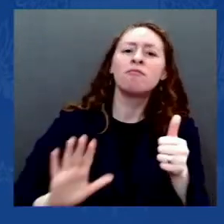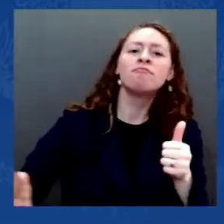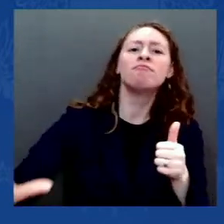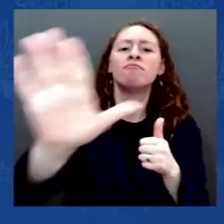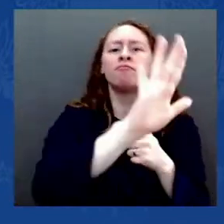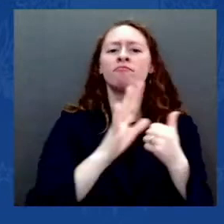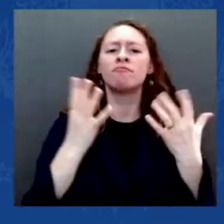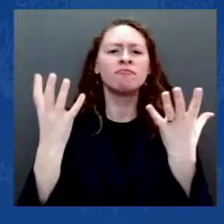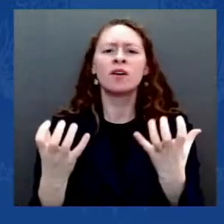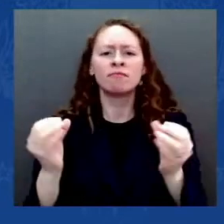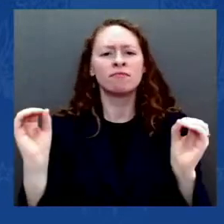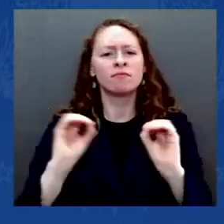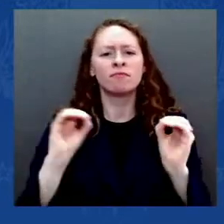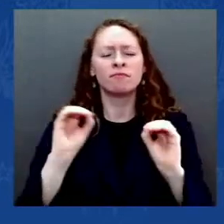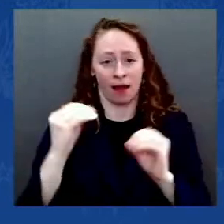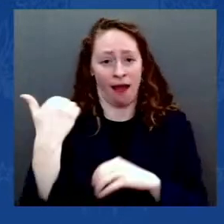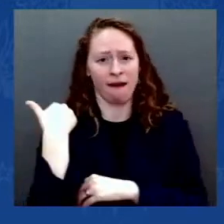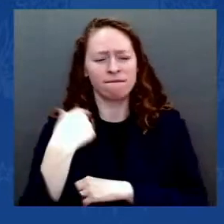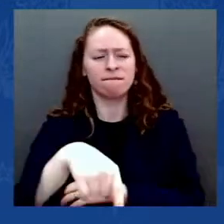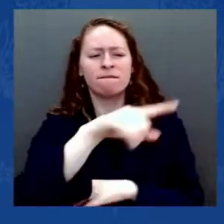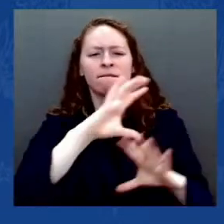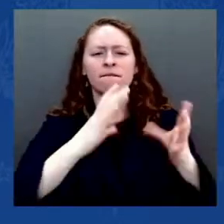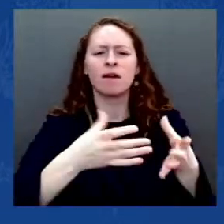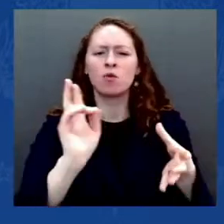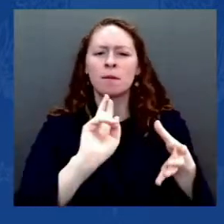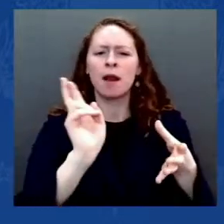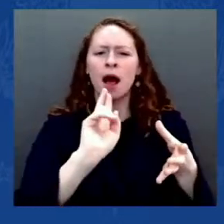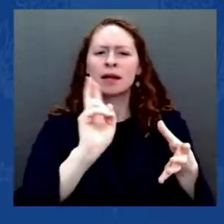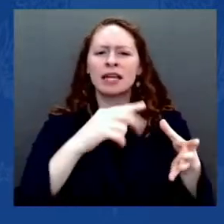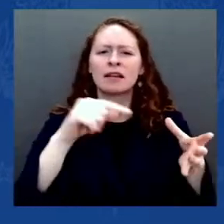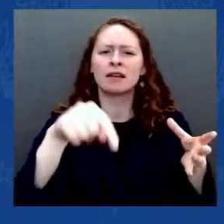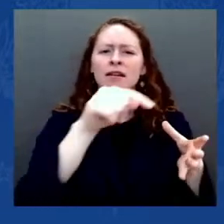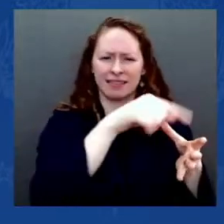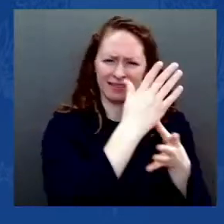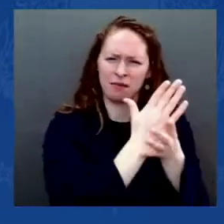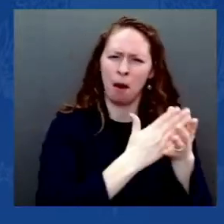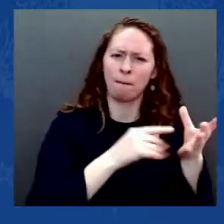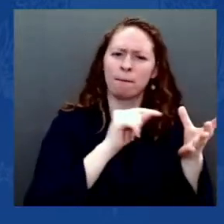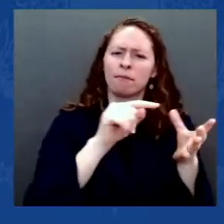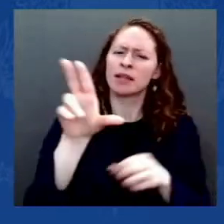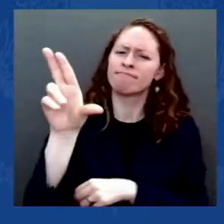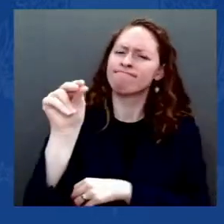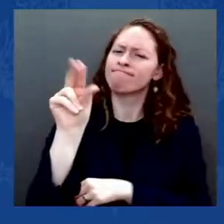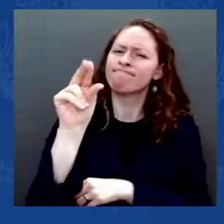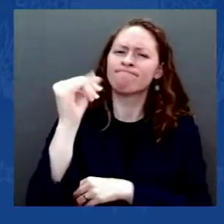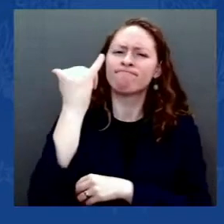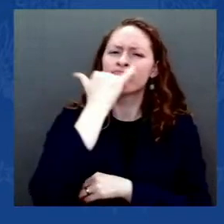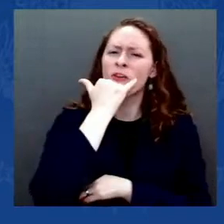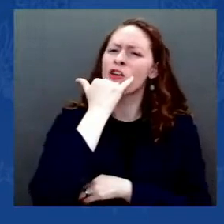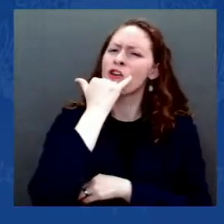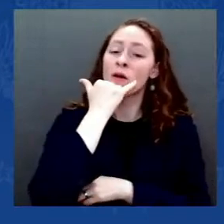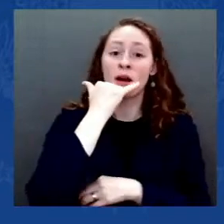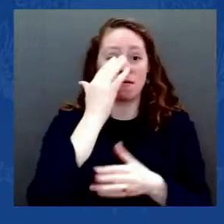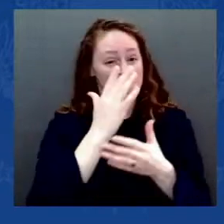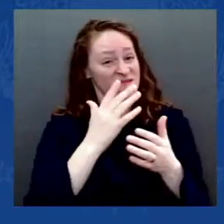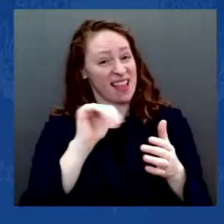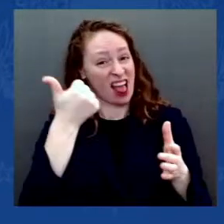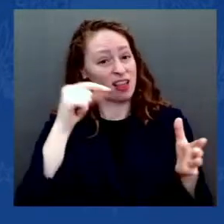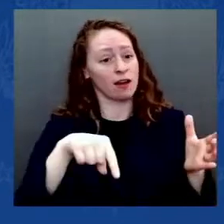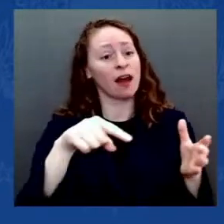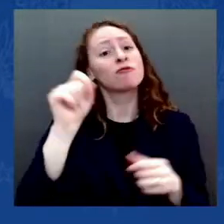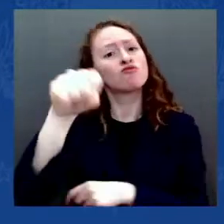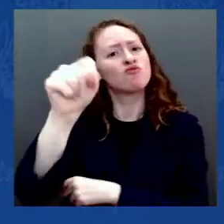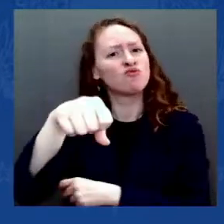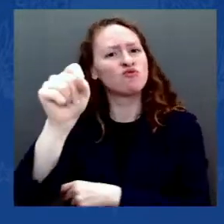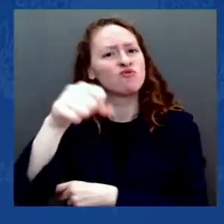many others are transforming that party into something else. They seem no longer to want to be the party, the party of